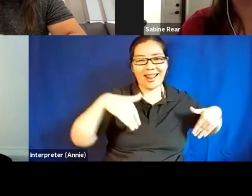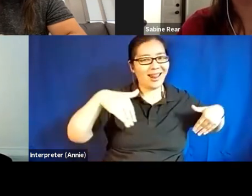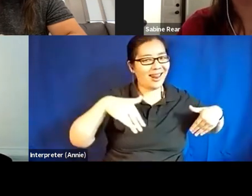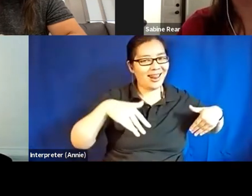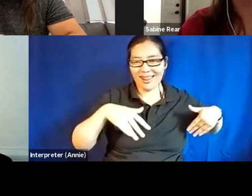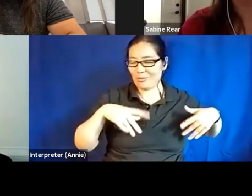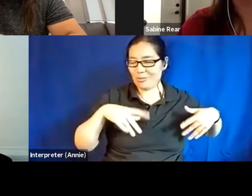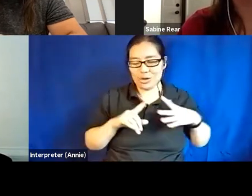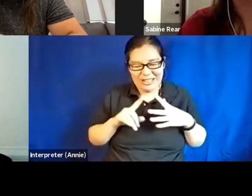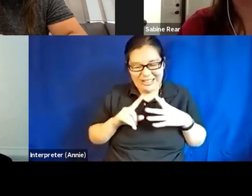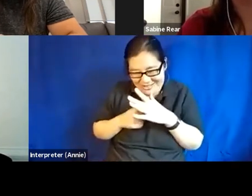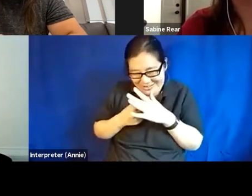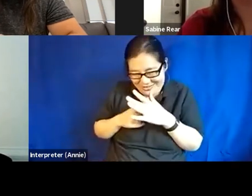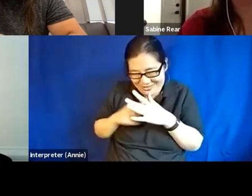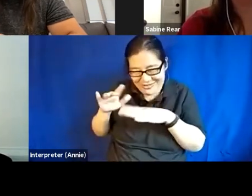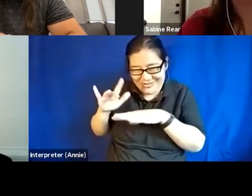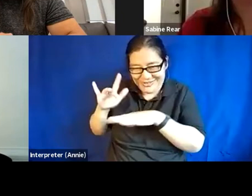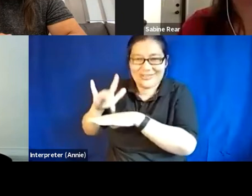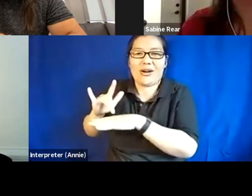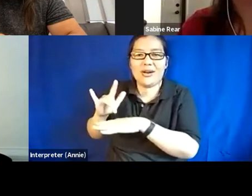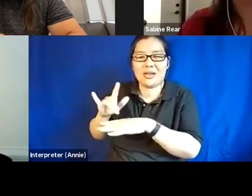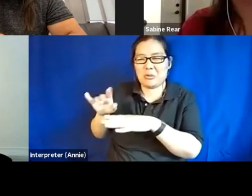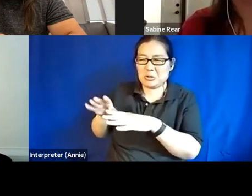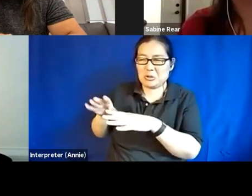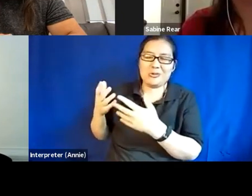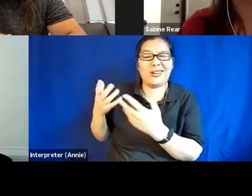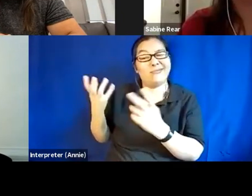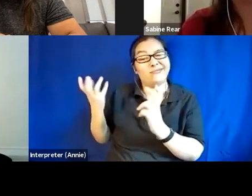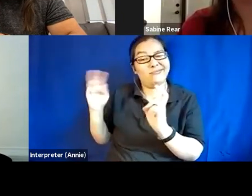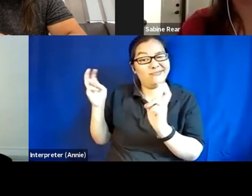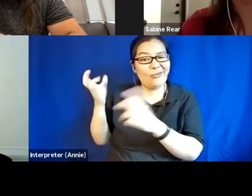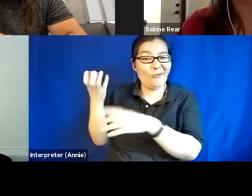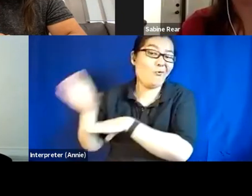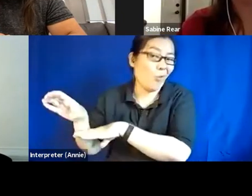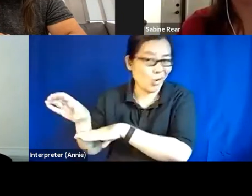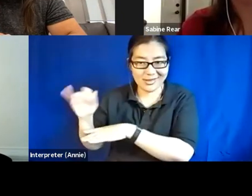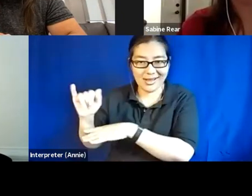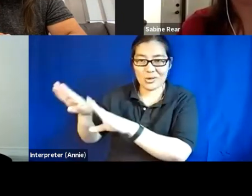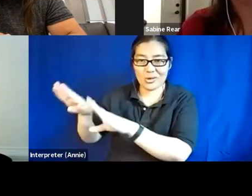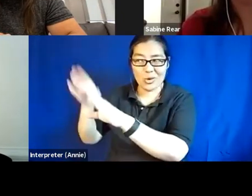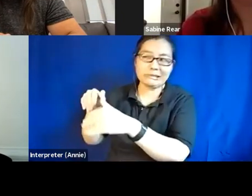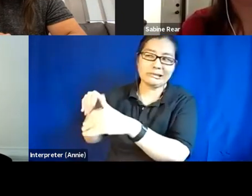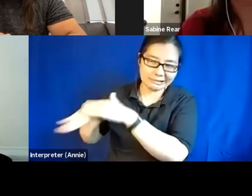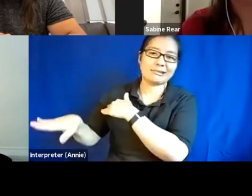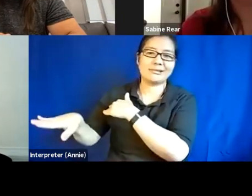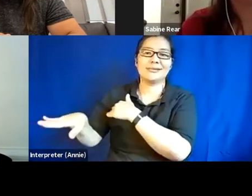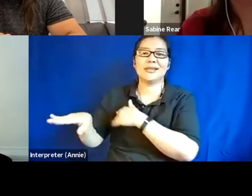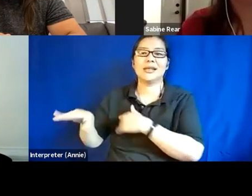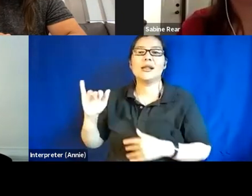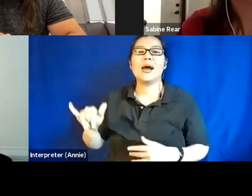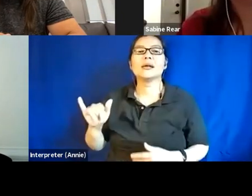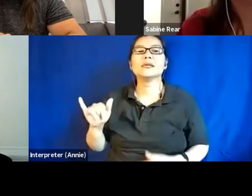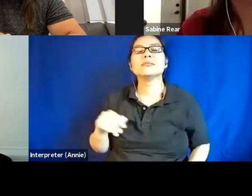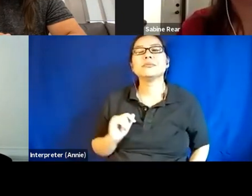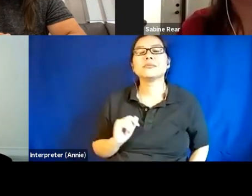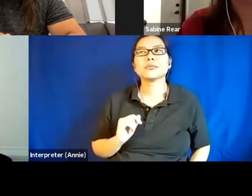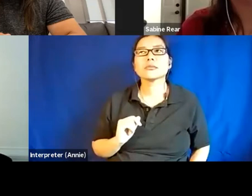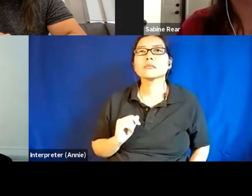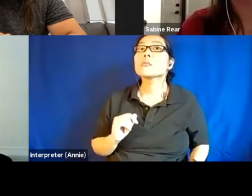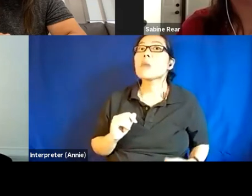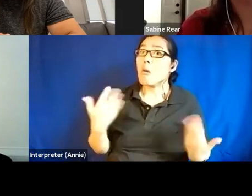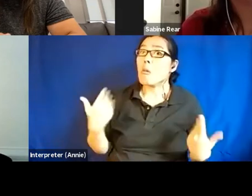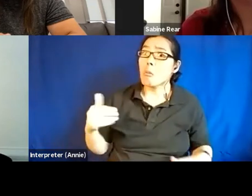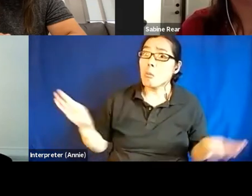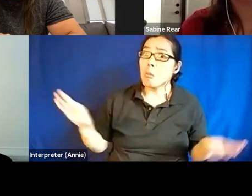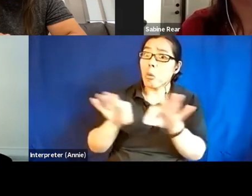just, just kind of forcing the door open in that realm. Uh, but, uh, uh, you know, there are definitely some big bounds being made,